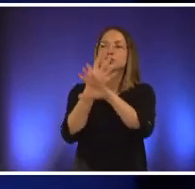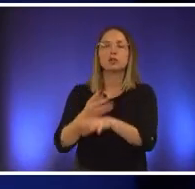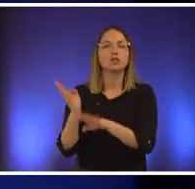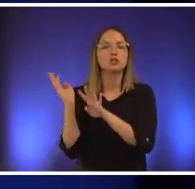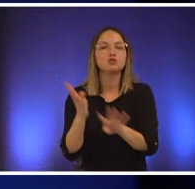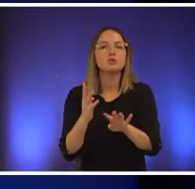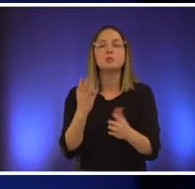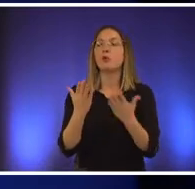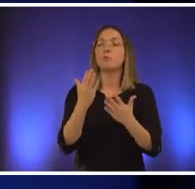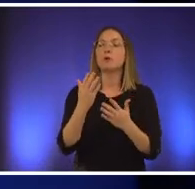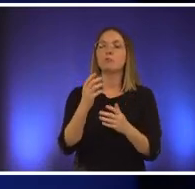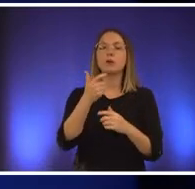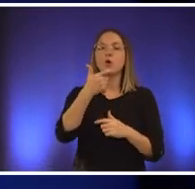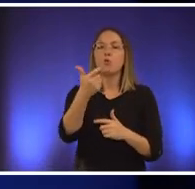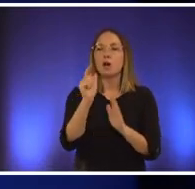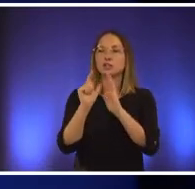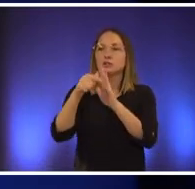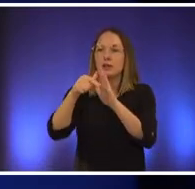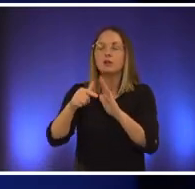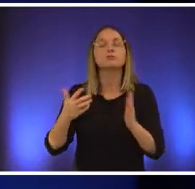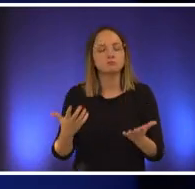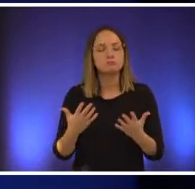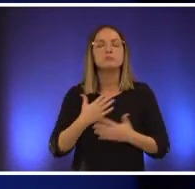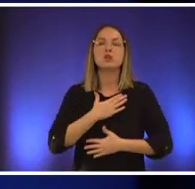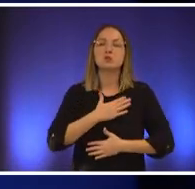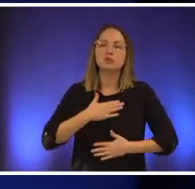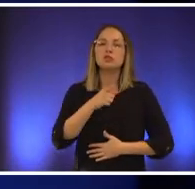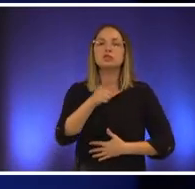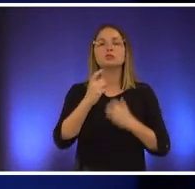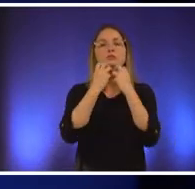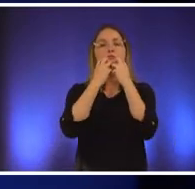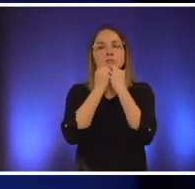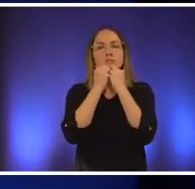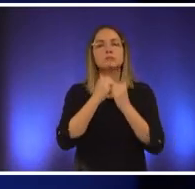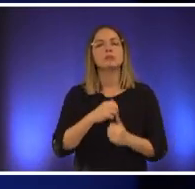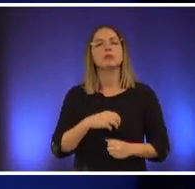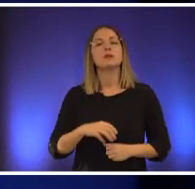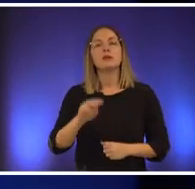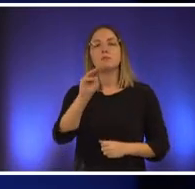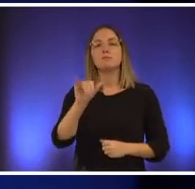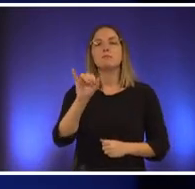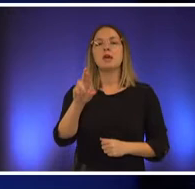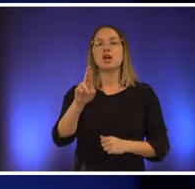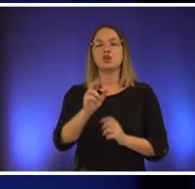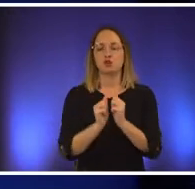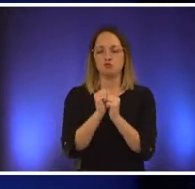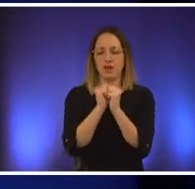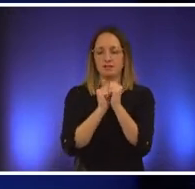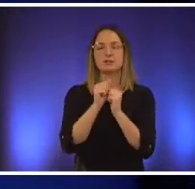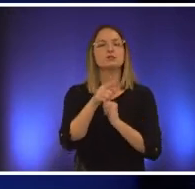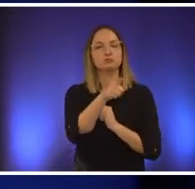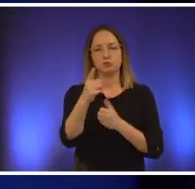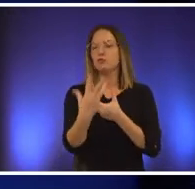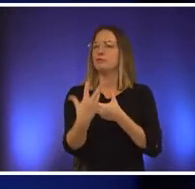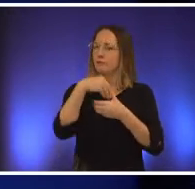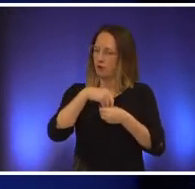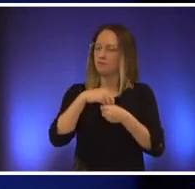watch it again i appreciate the fact that you care enough about the mayor's race to to be involved in that way um